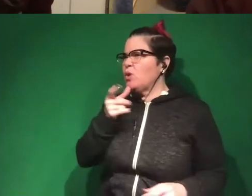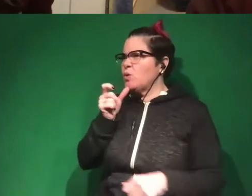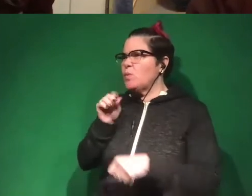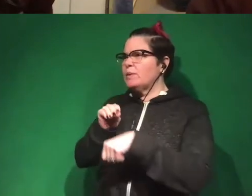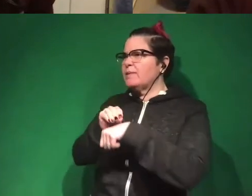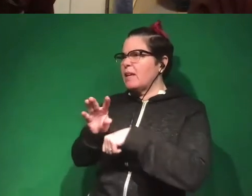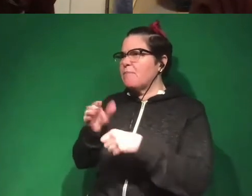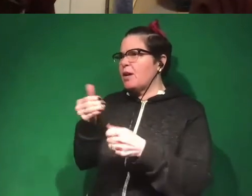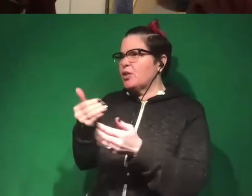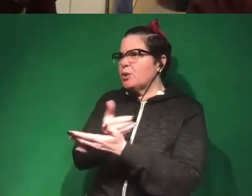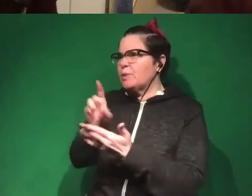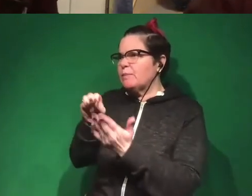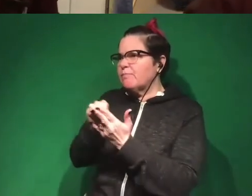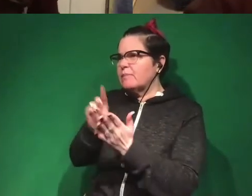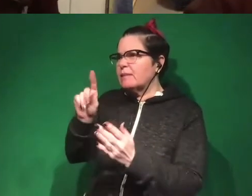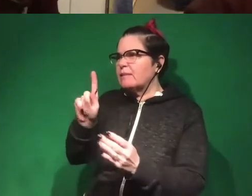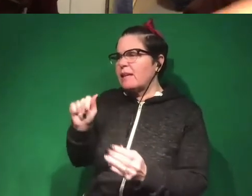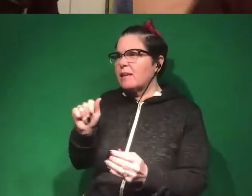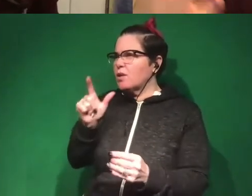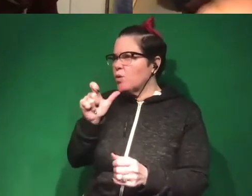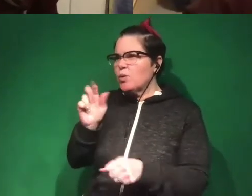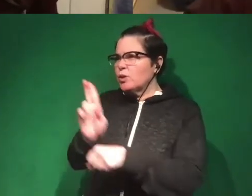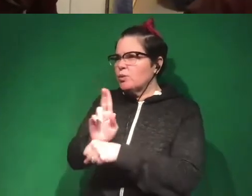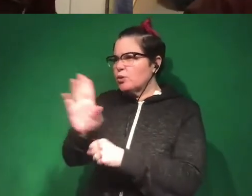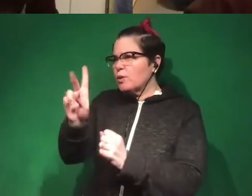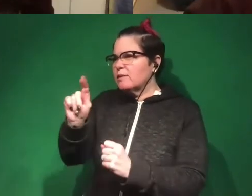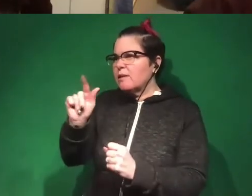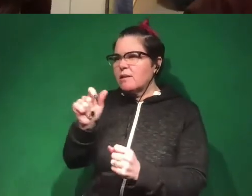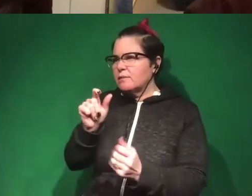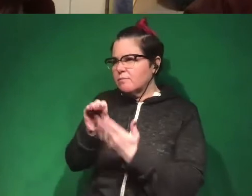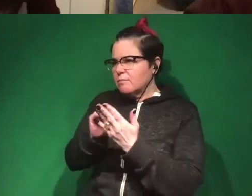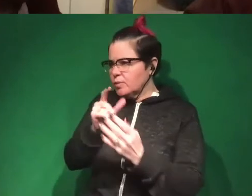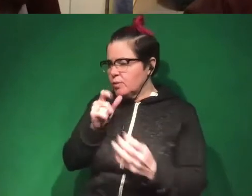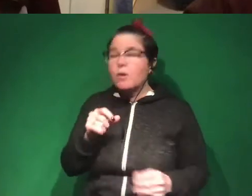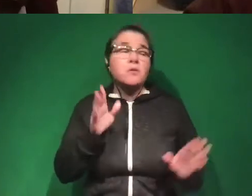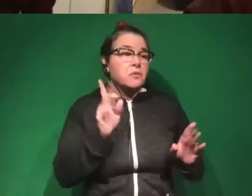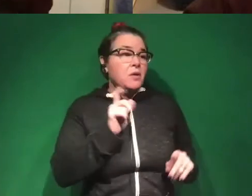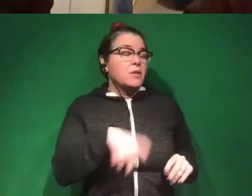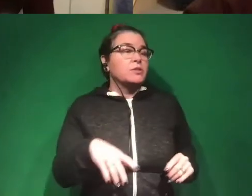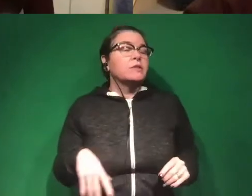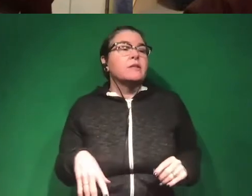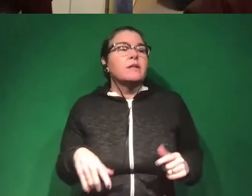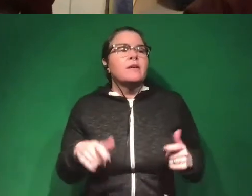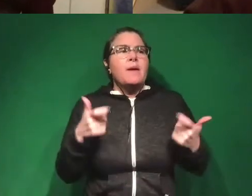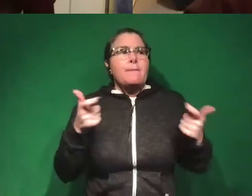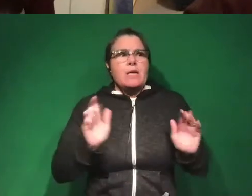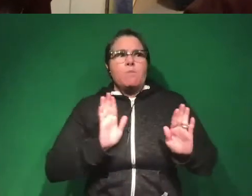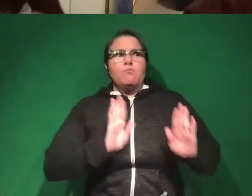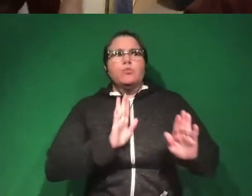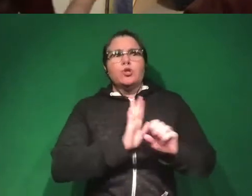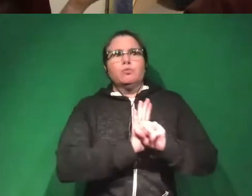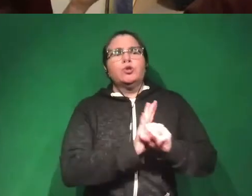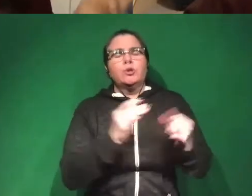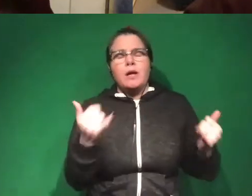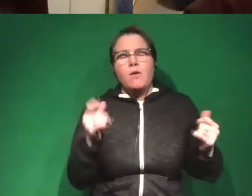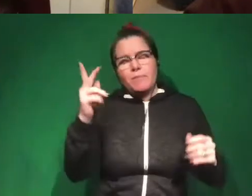newfound data and who can use the data that you produce? So that's a great question. There's a big push in political science, as well